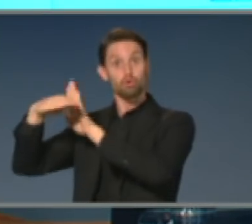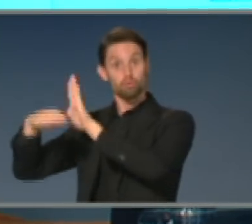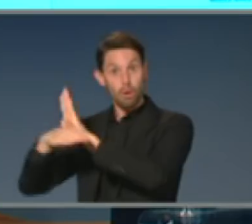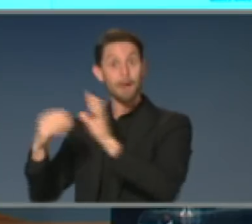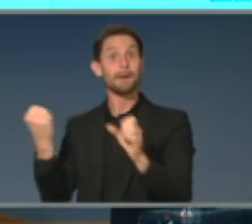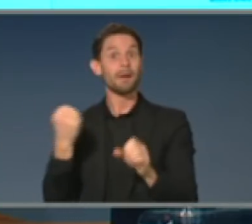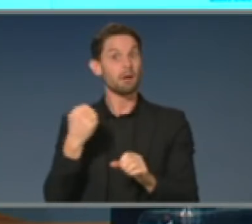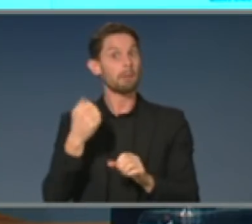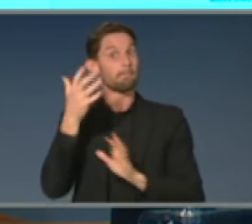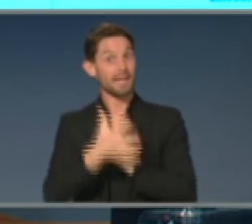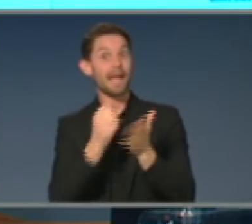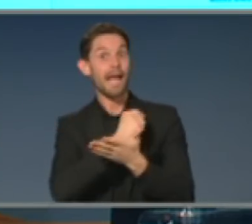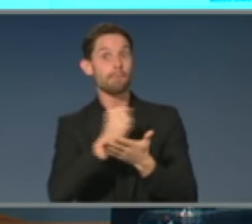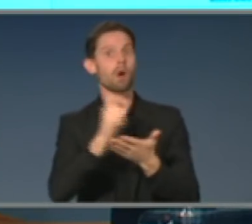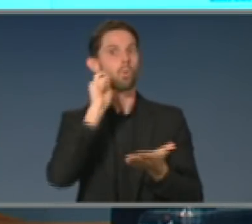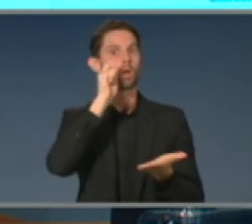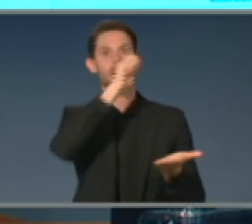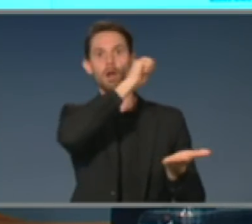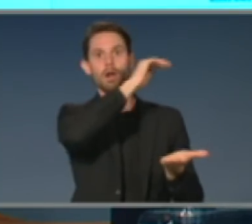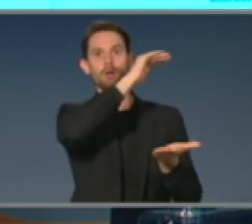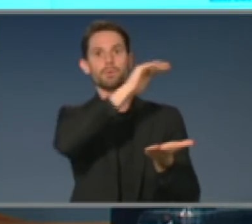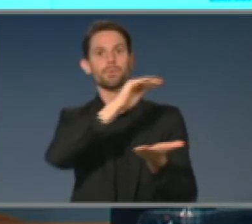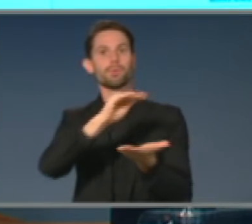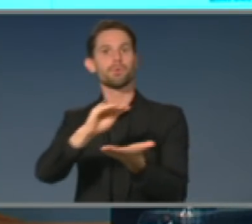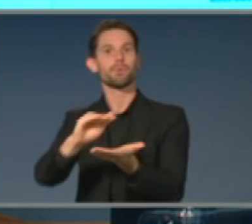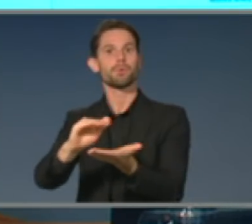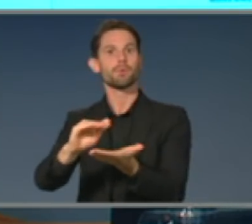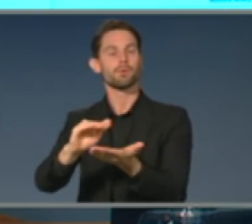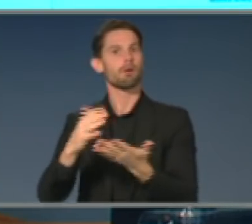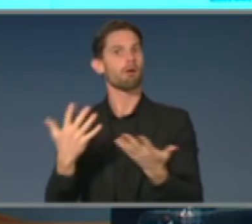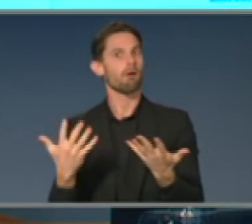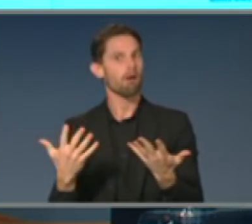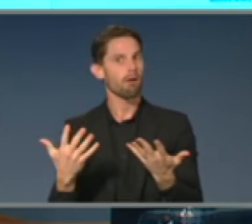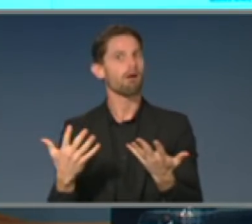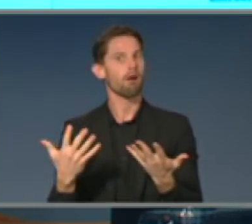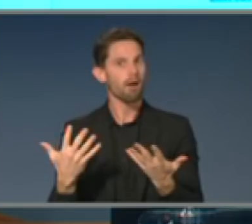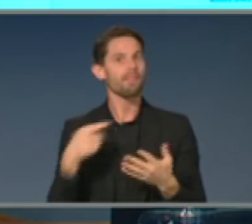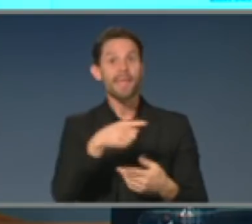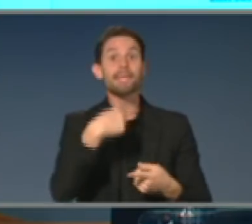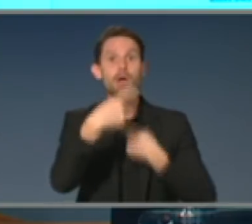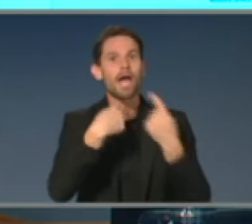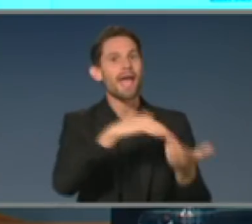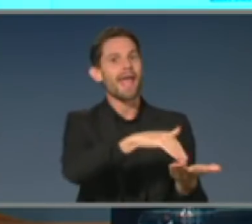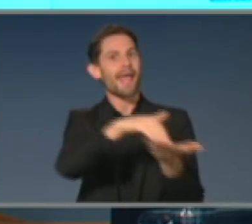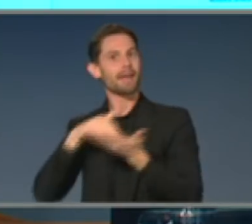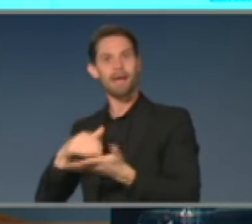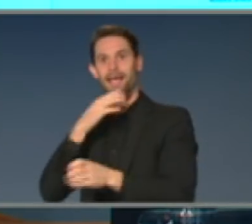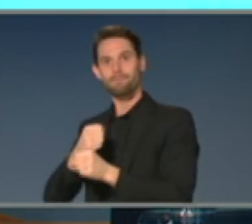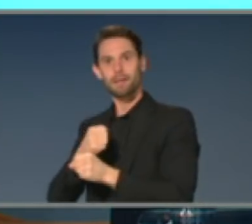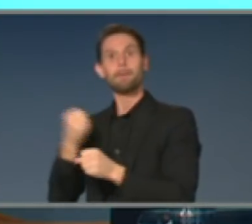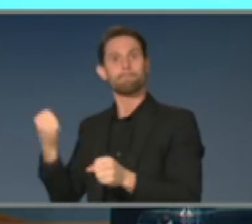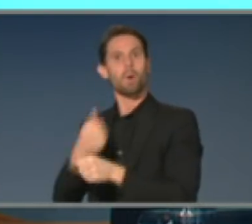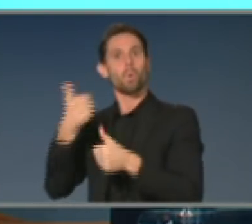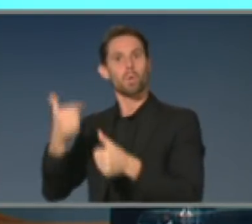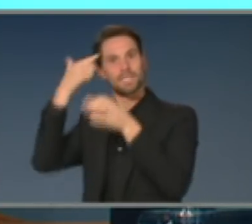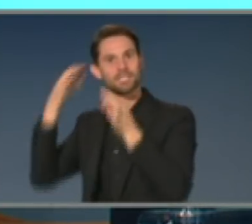have an outbreak that is not properly controlled, you can apply these measures, and we know we'll get control. Next slide,